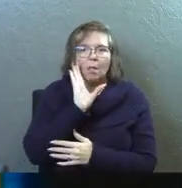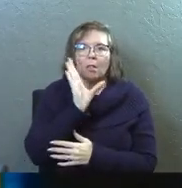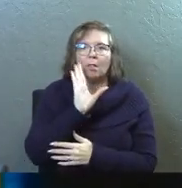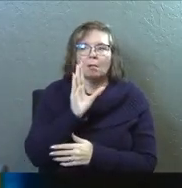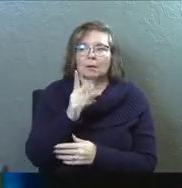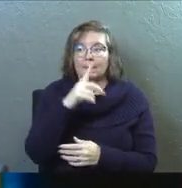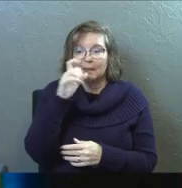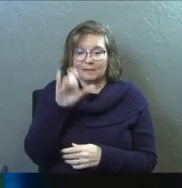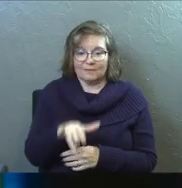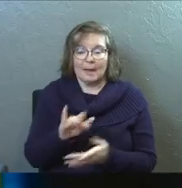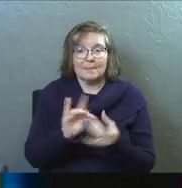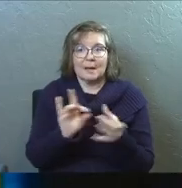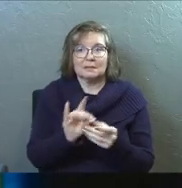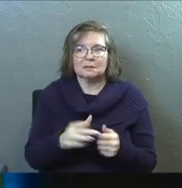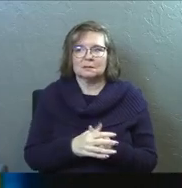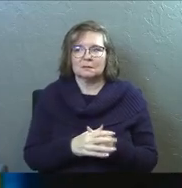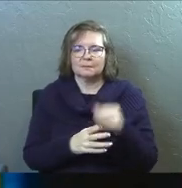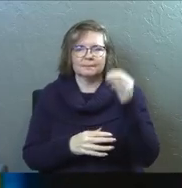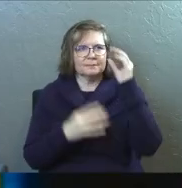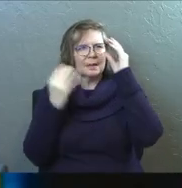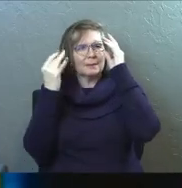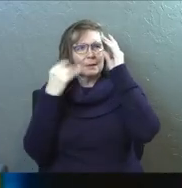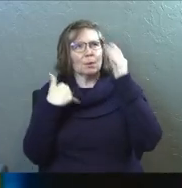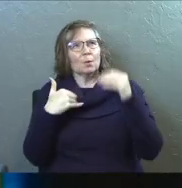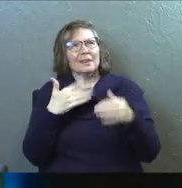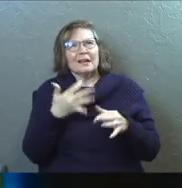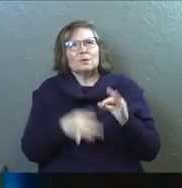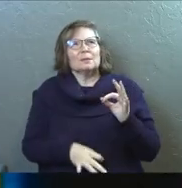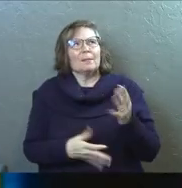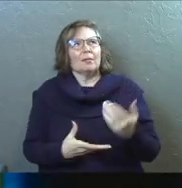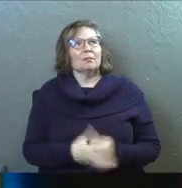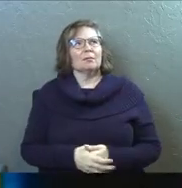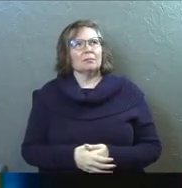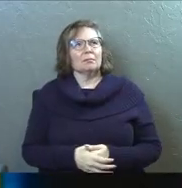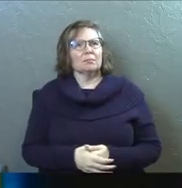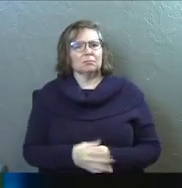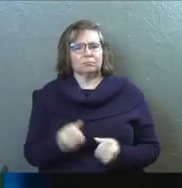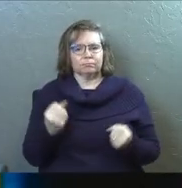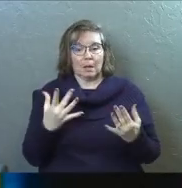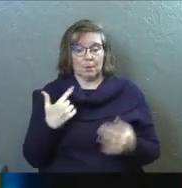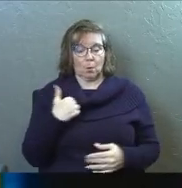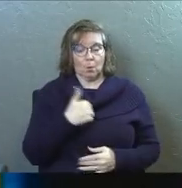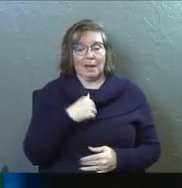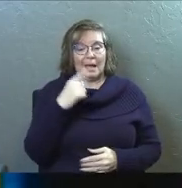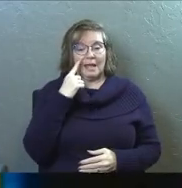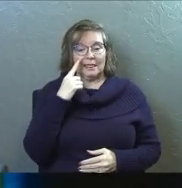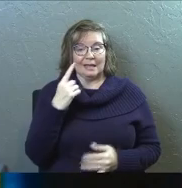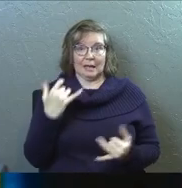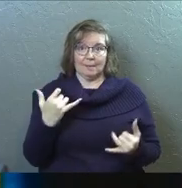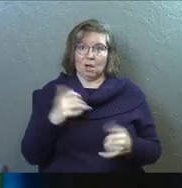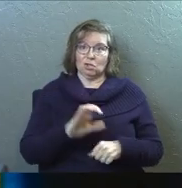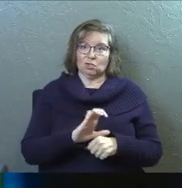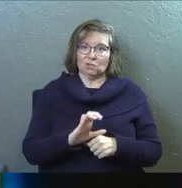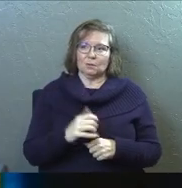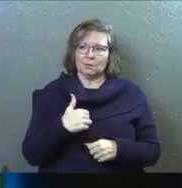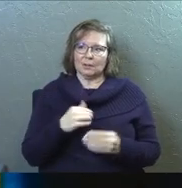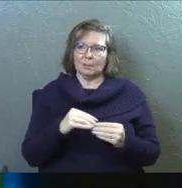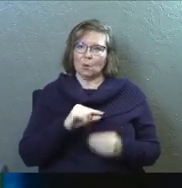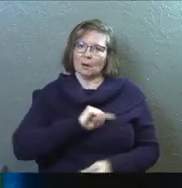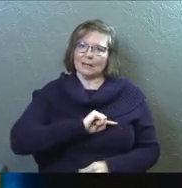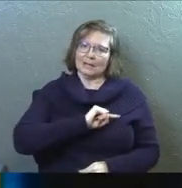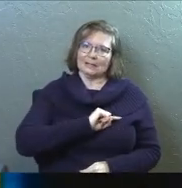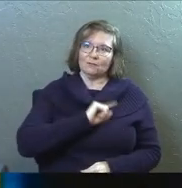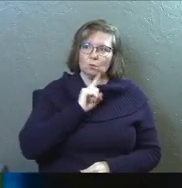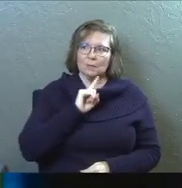because of that message. And I was thinking about, man, it's so simple. And how much we, I think as modern church, sometimes we can be a little